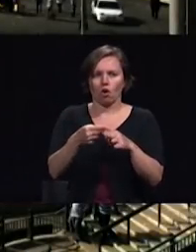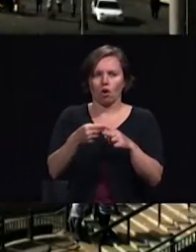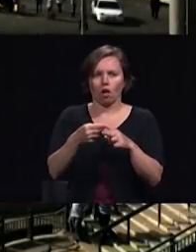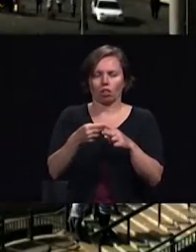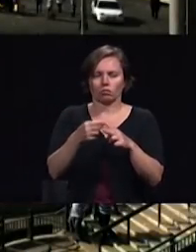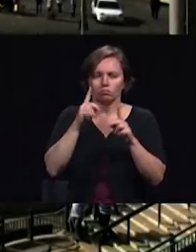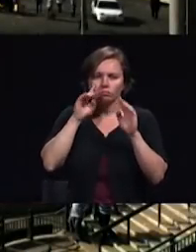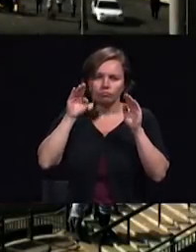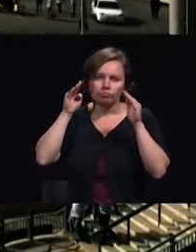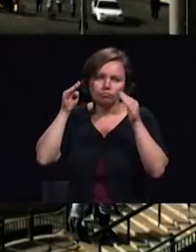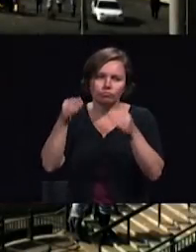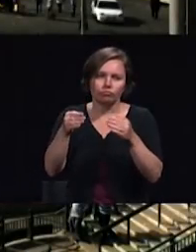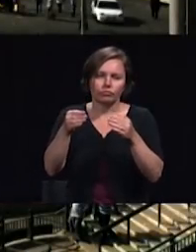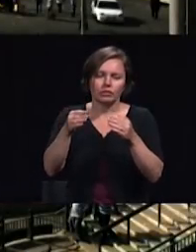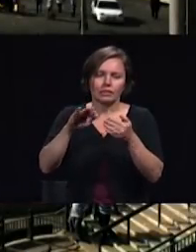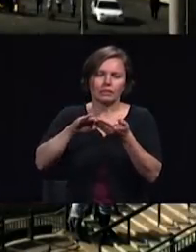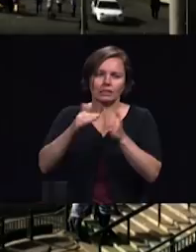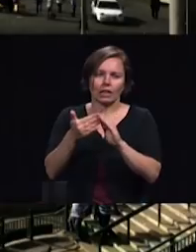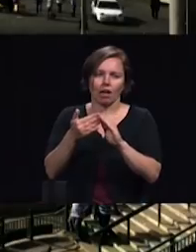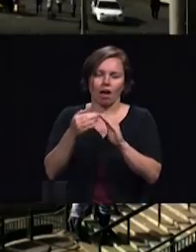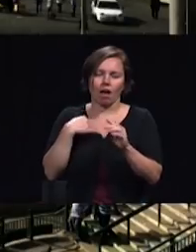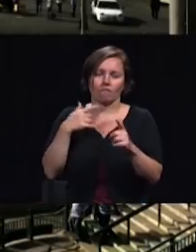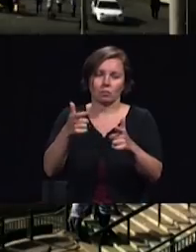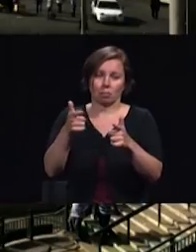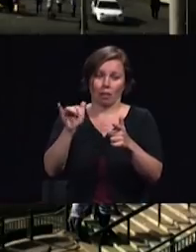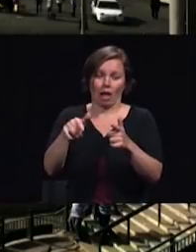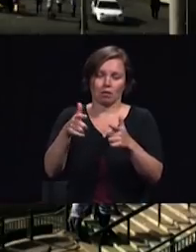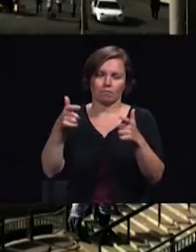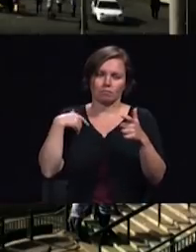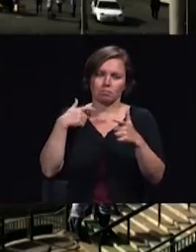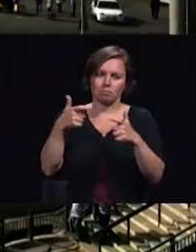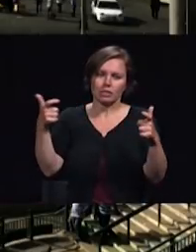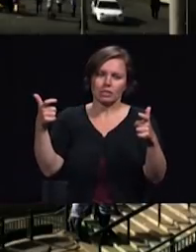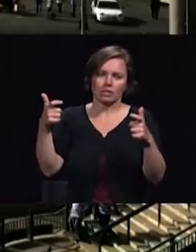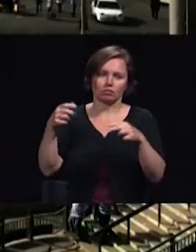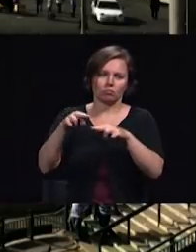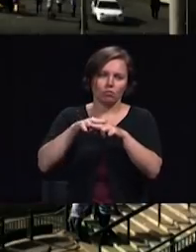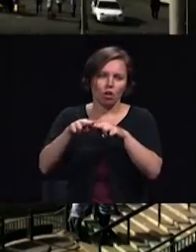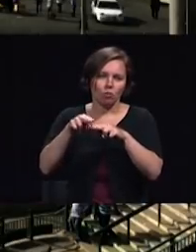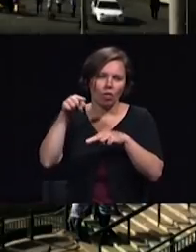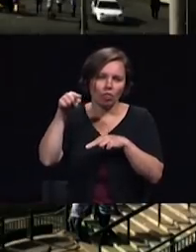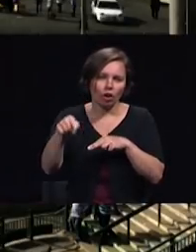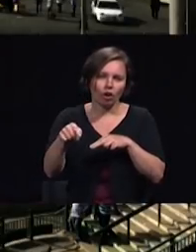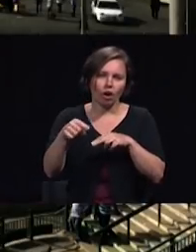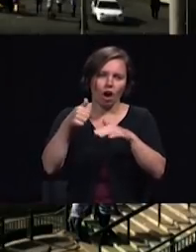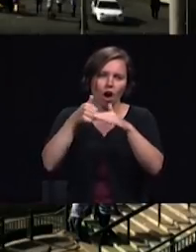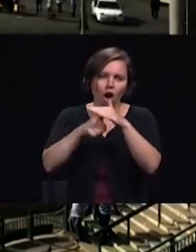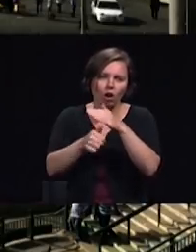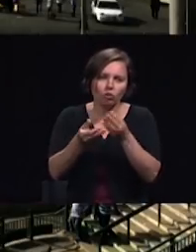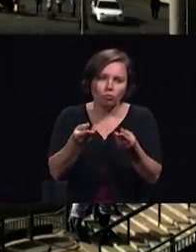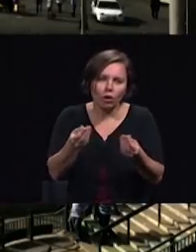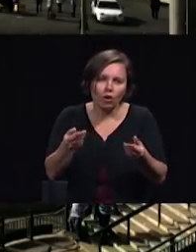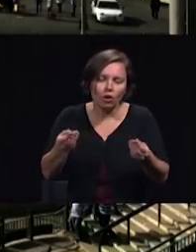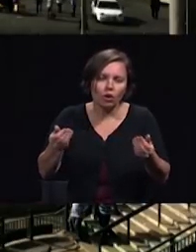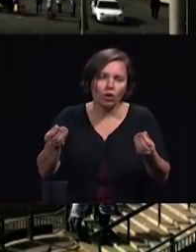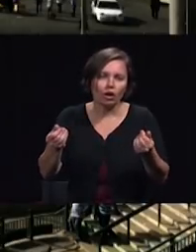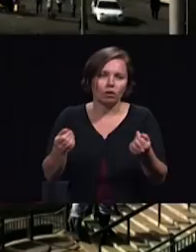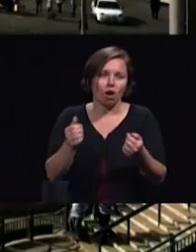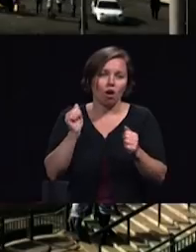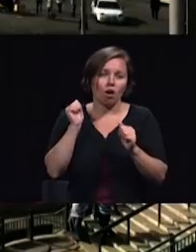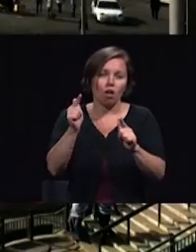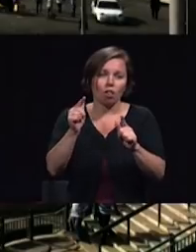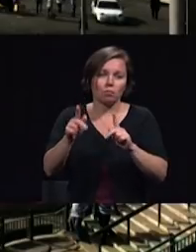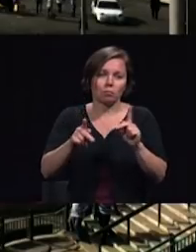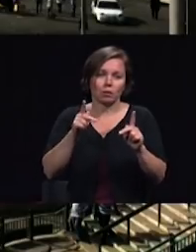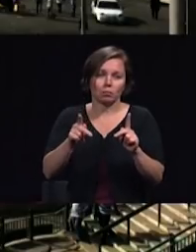there is a massive railway station underground a subway all the people stream right